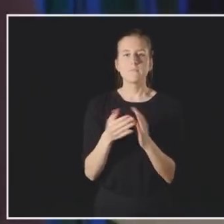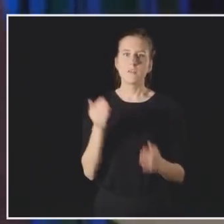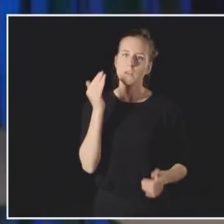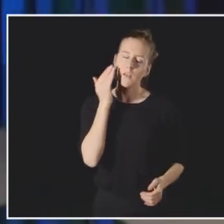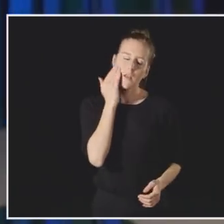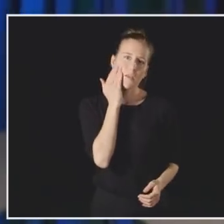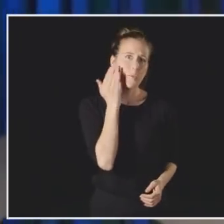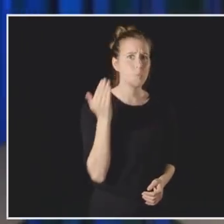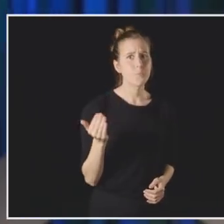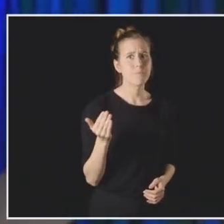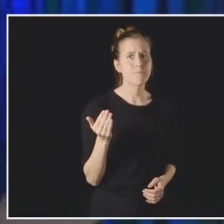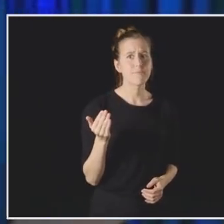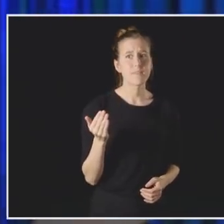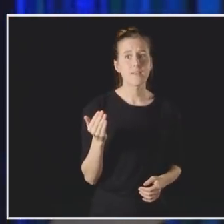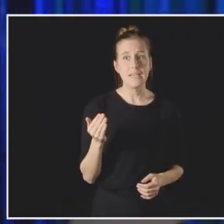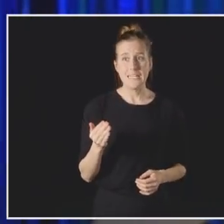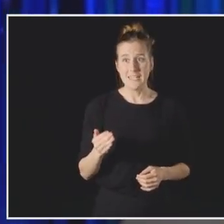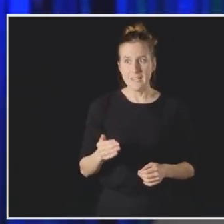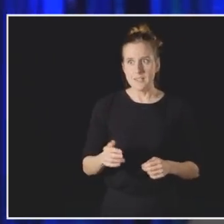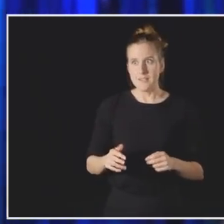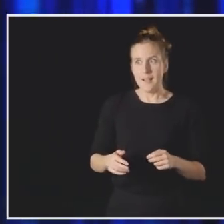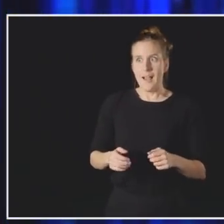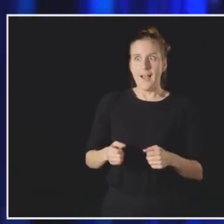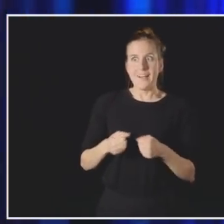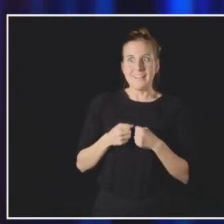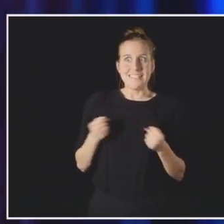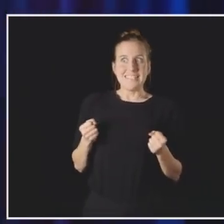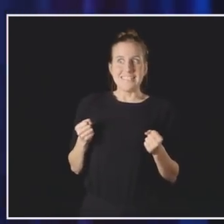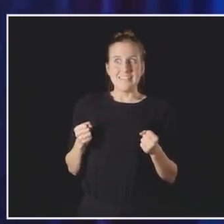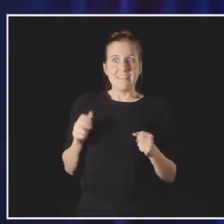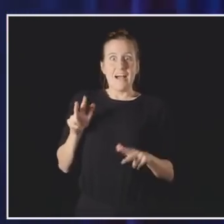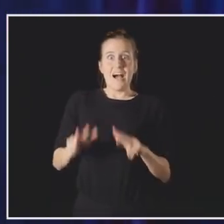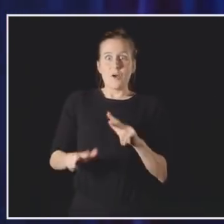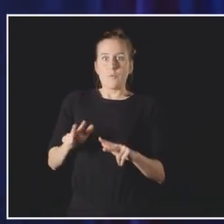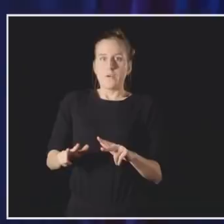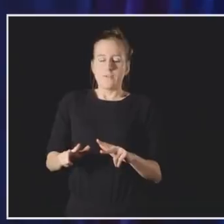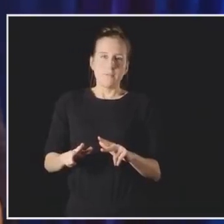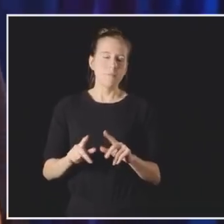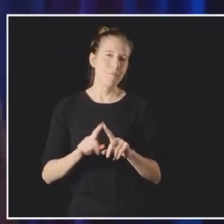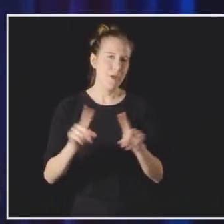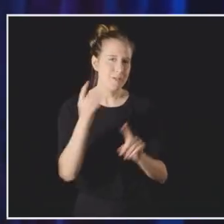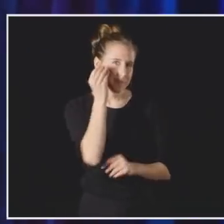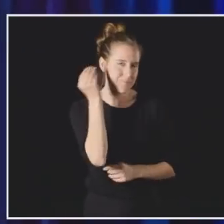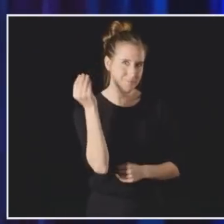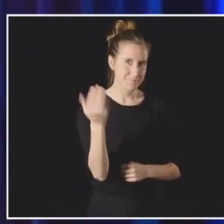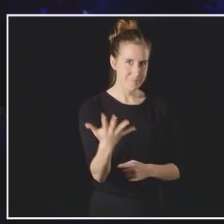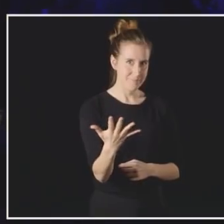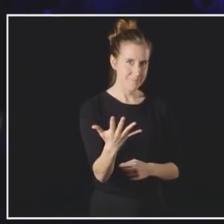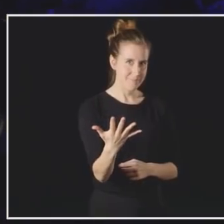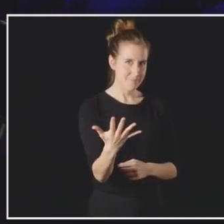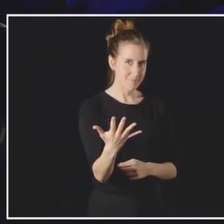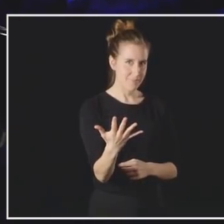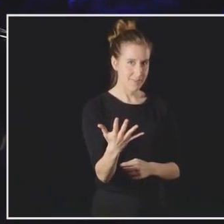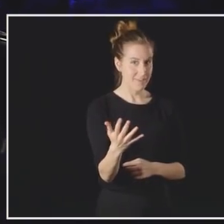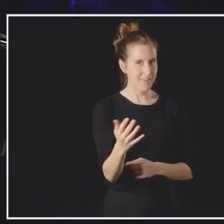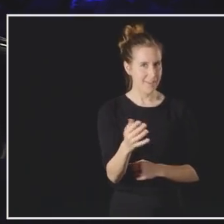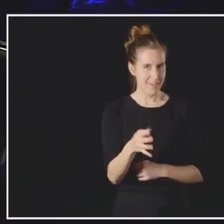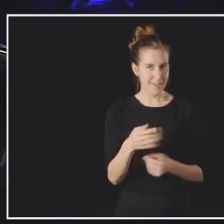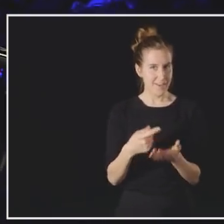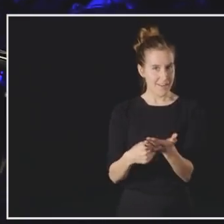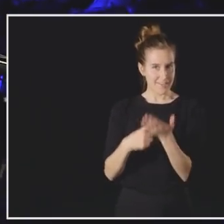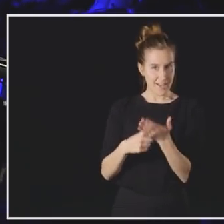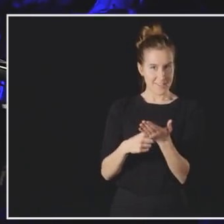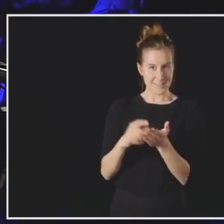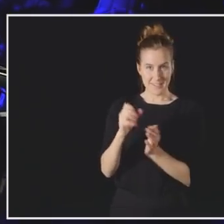I know, you may think it's kind of awkward to do this. But let me tell you something. Talking about what